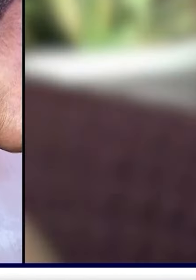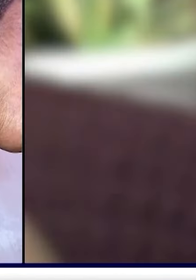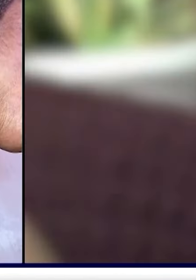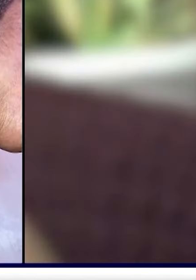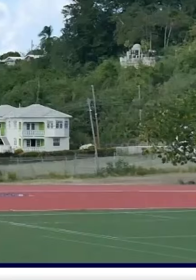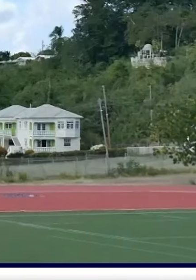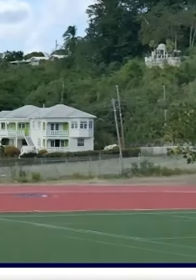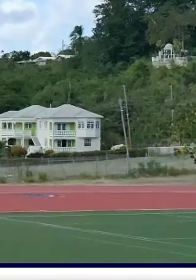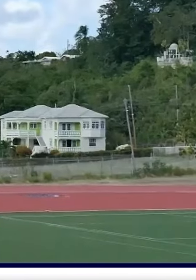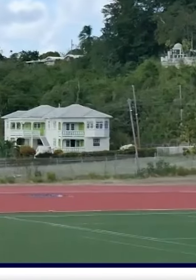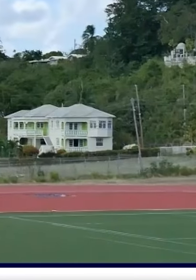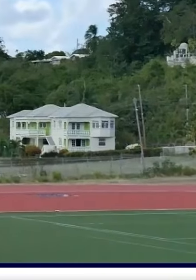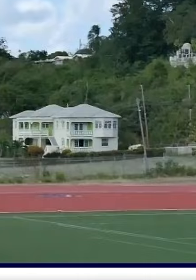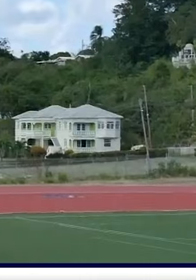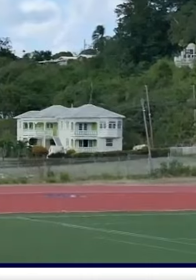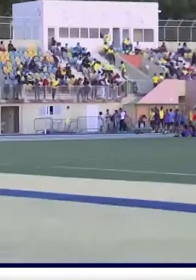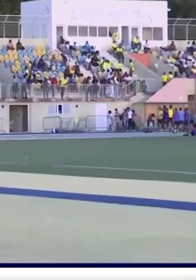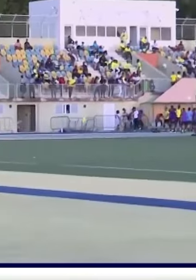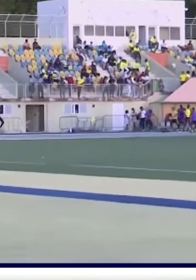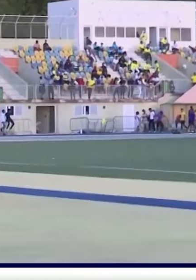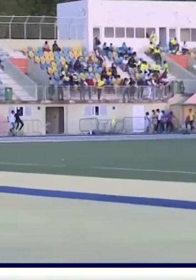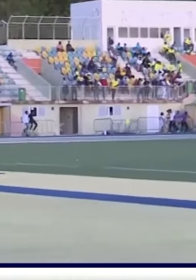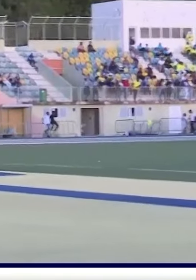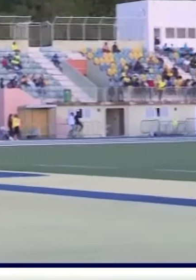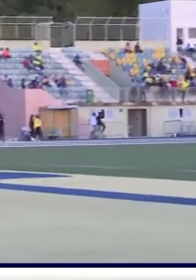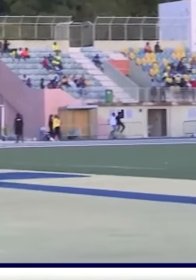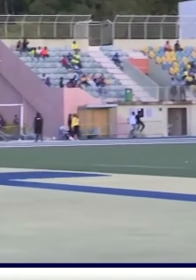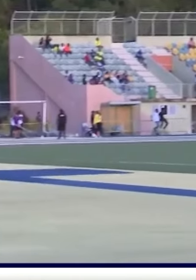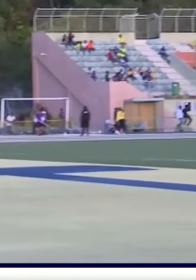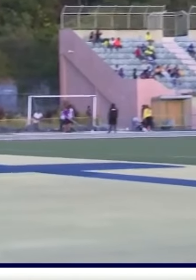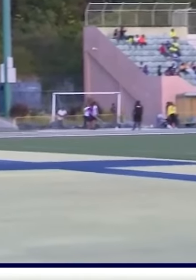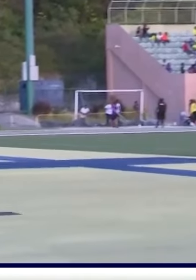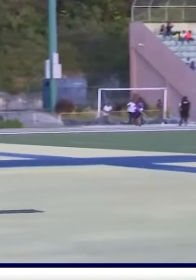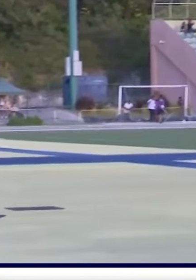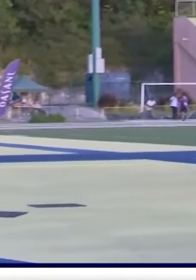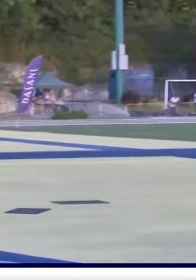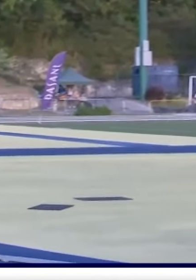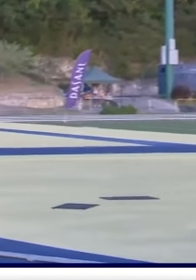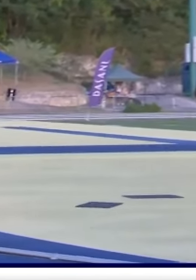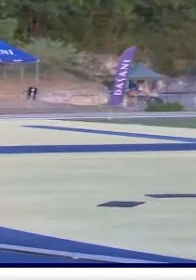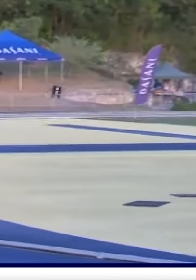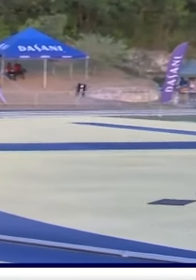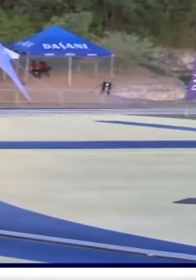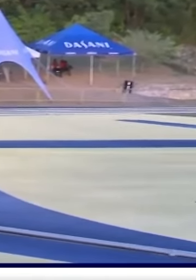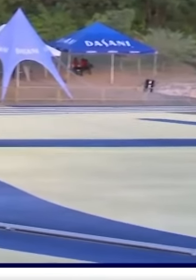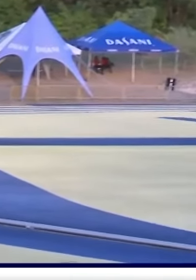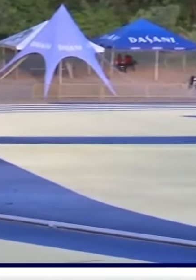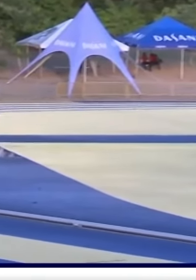And in sports, a completed Ryan Brathwaite track has been handed over in time for BSAT.